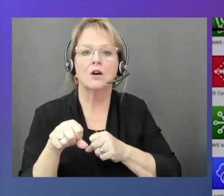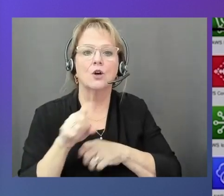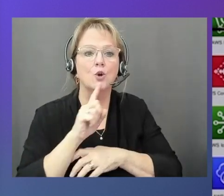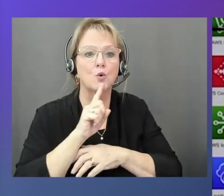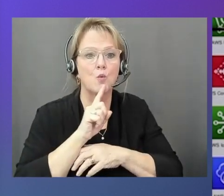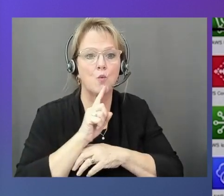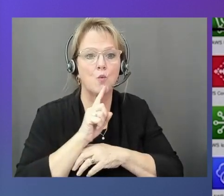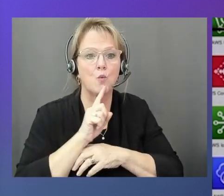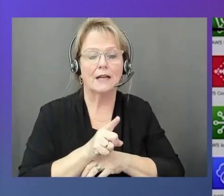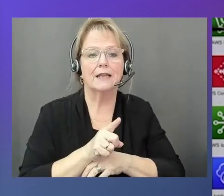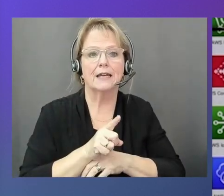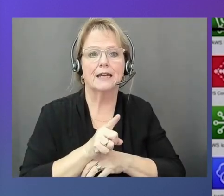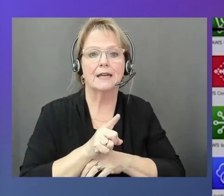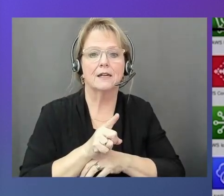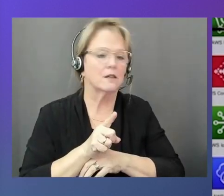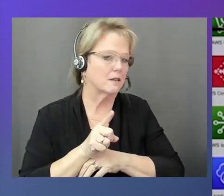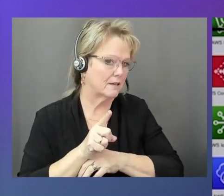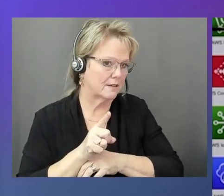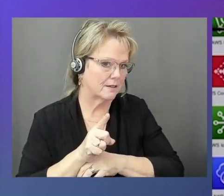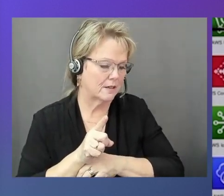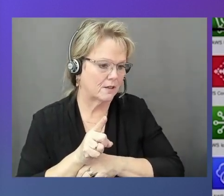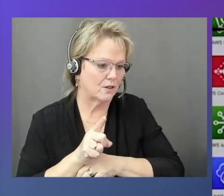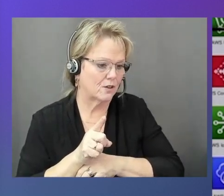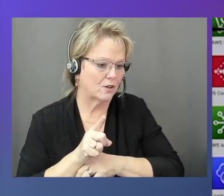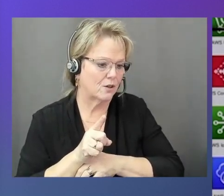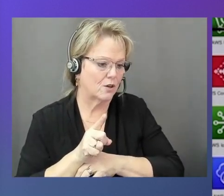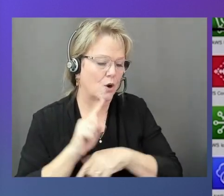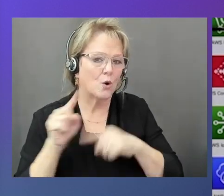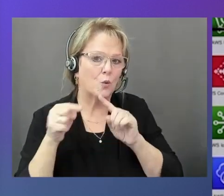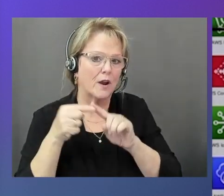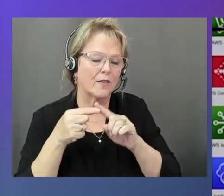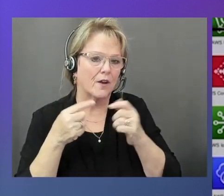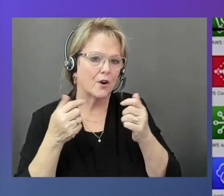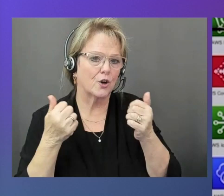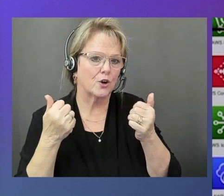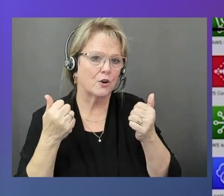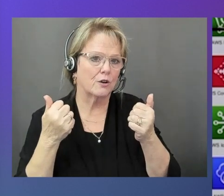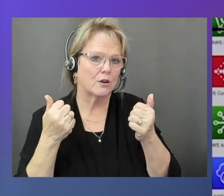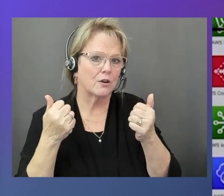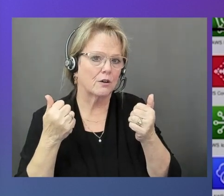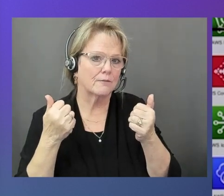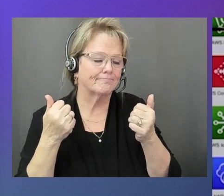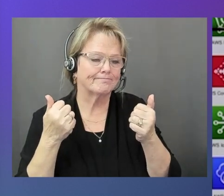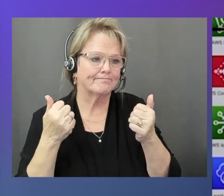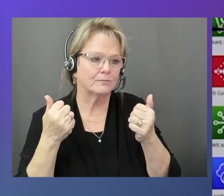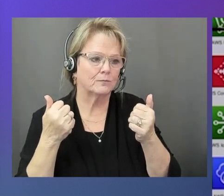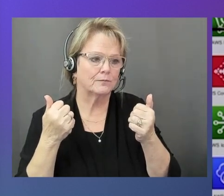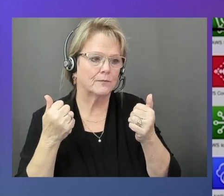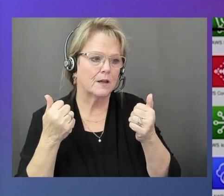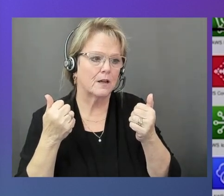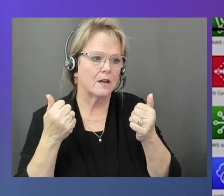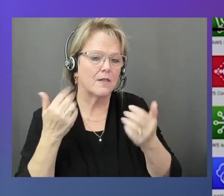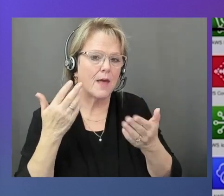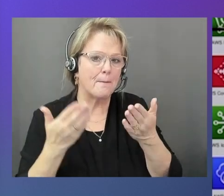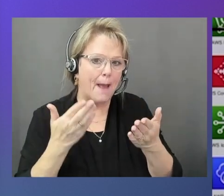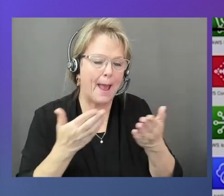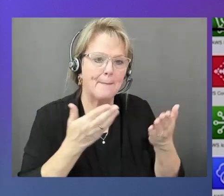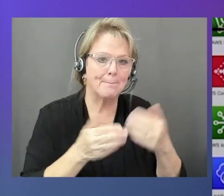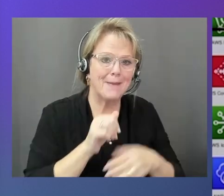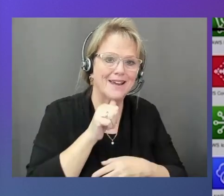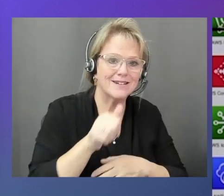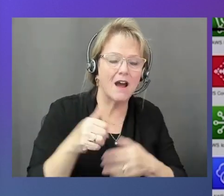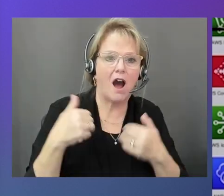when the user trying out Fleetwise and they may not have the